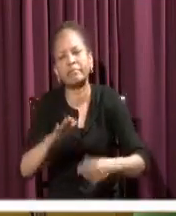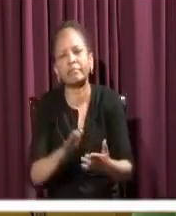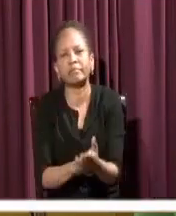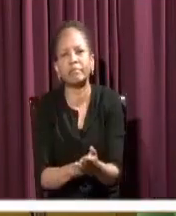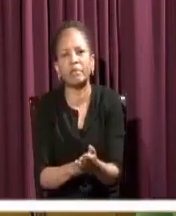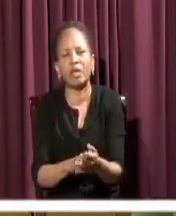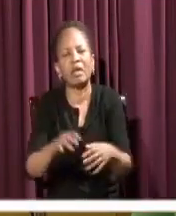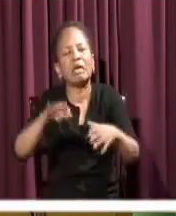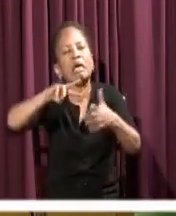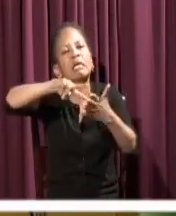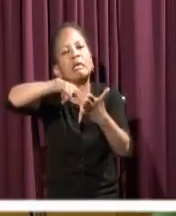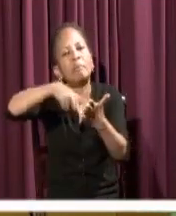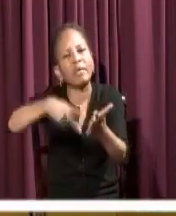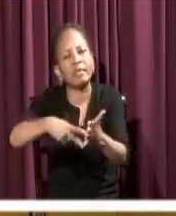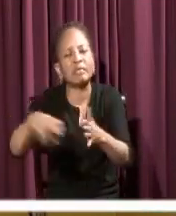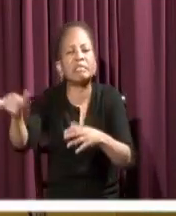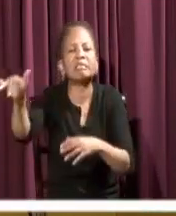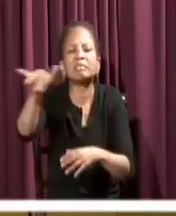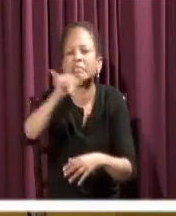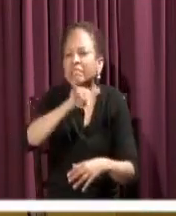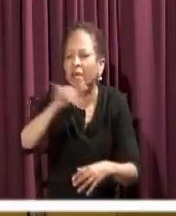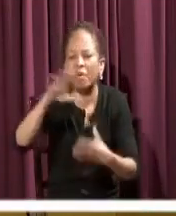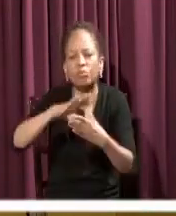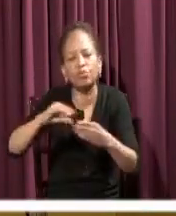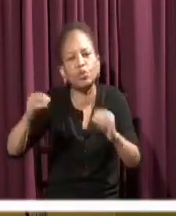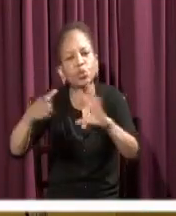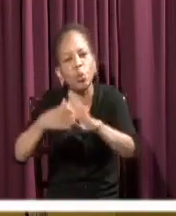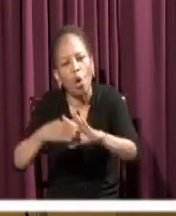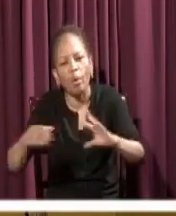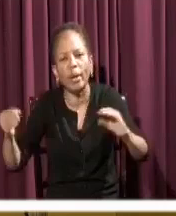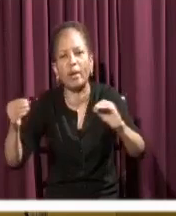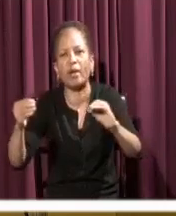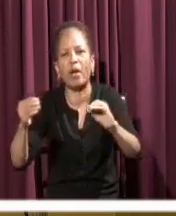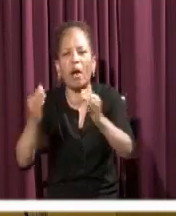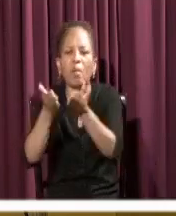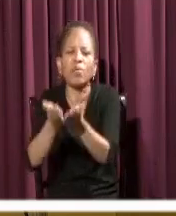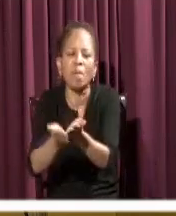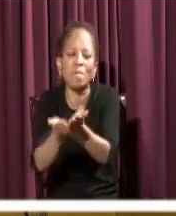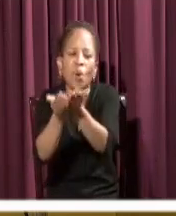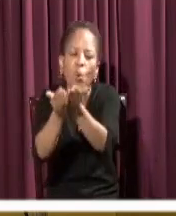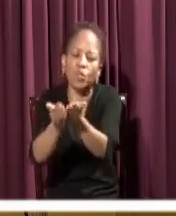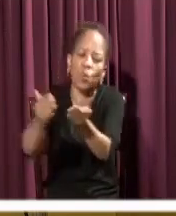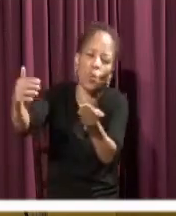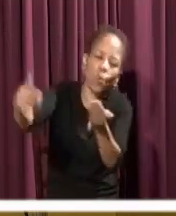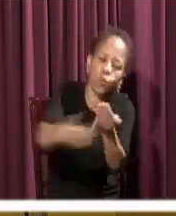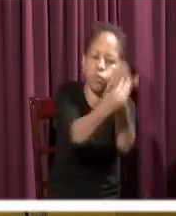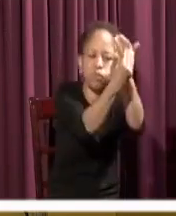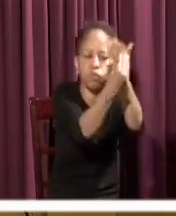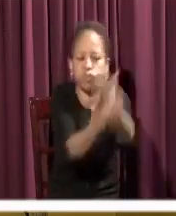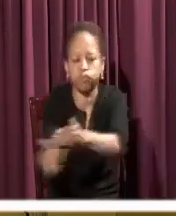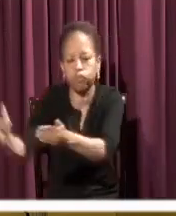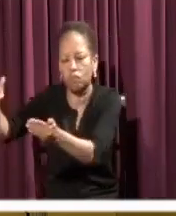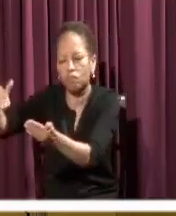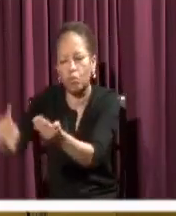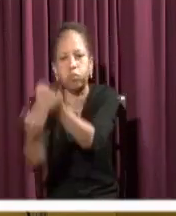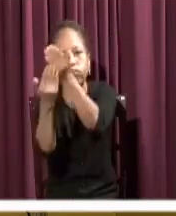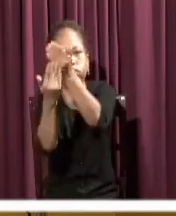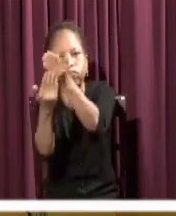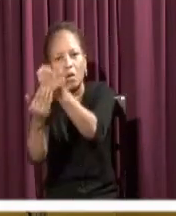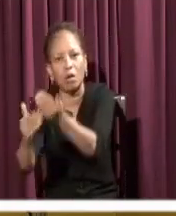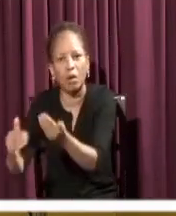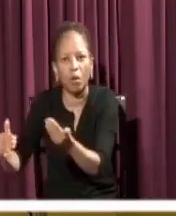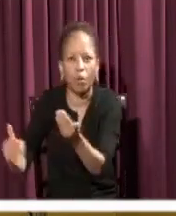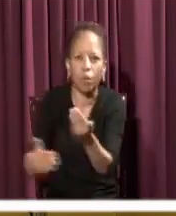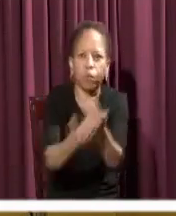story about Jesus and his 11. It's about us living here today. And this church in which we are in, where we are